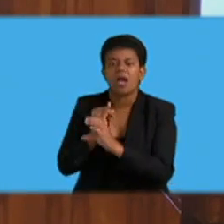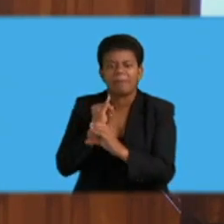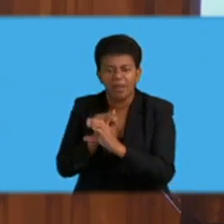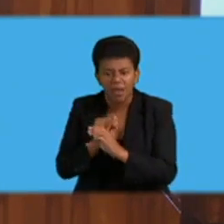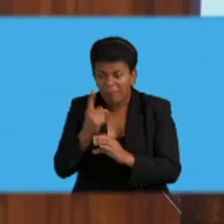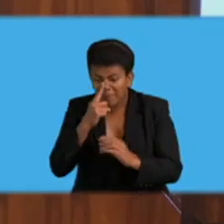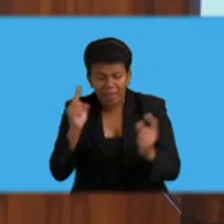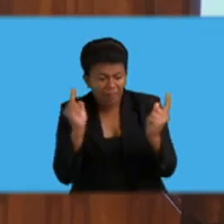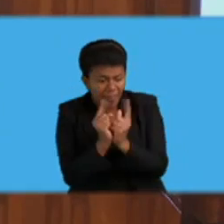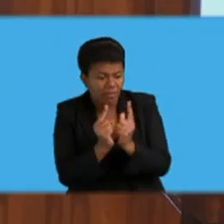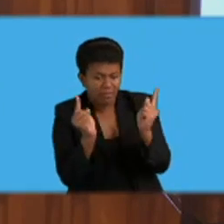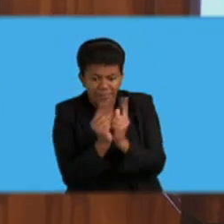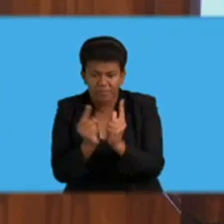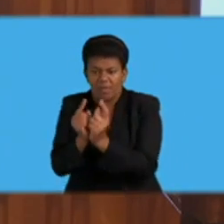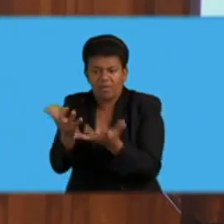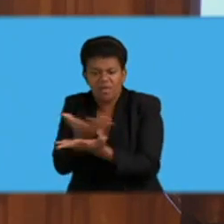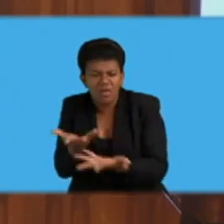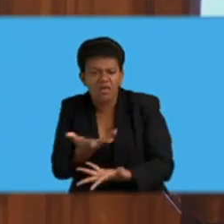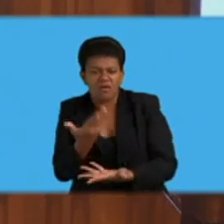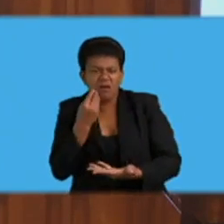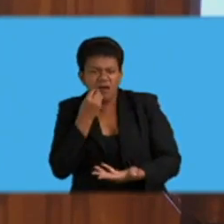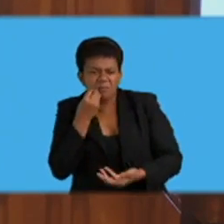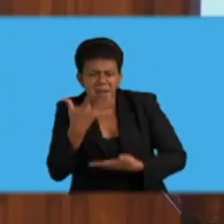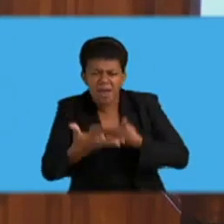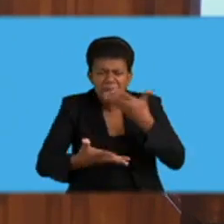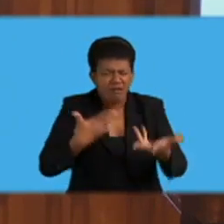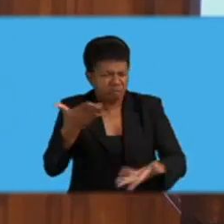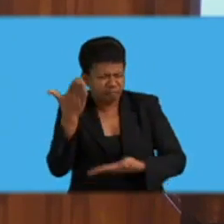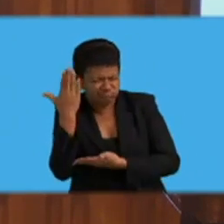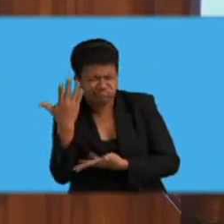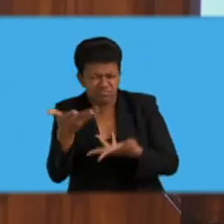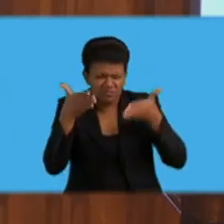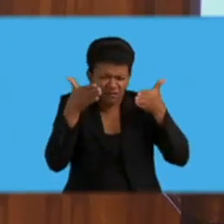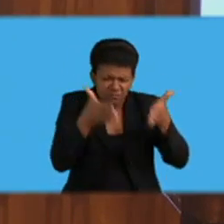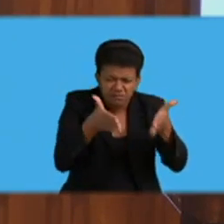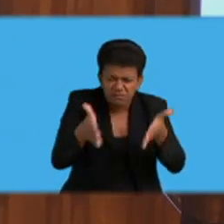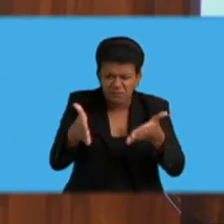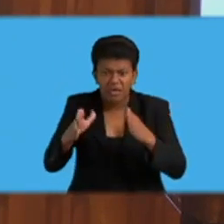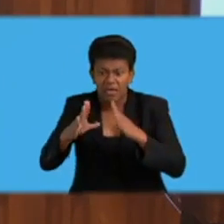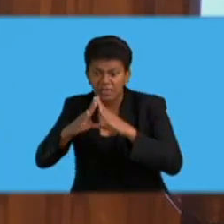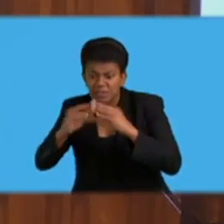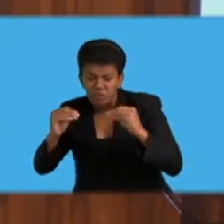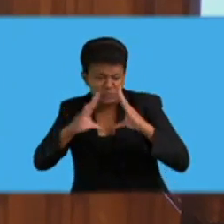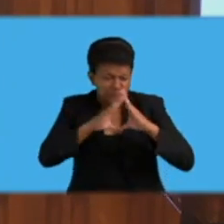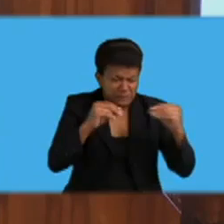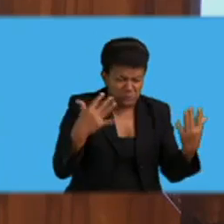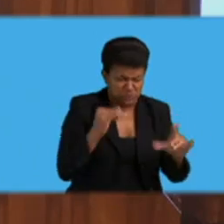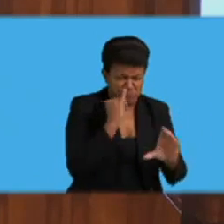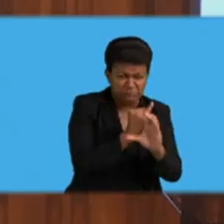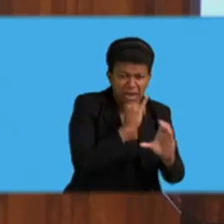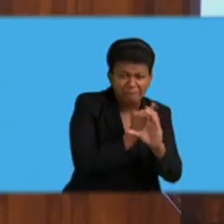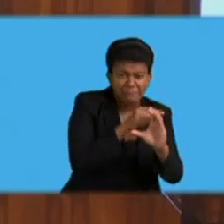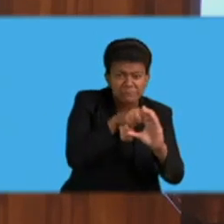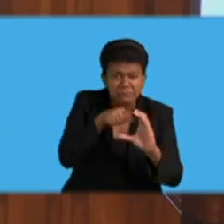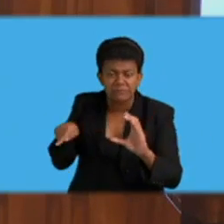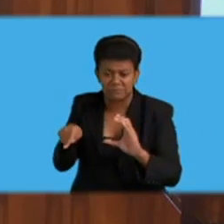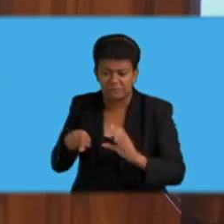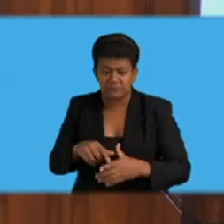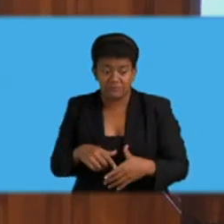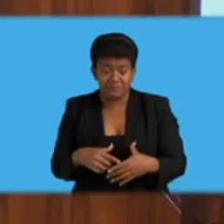sermons, churches, literally everywhere. It is on the political agenda